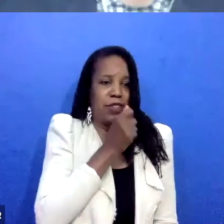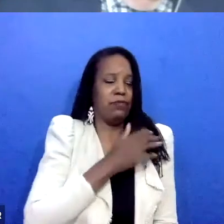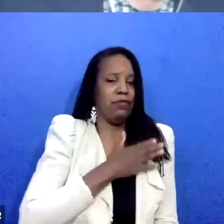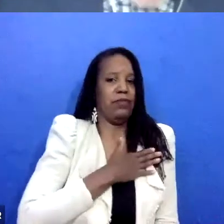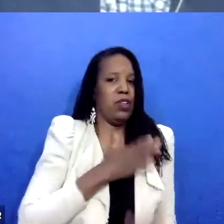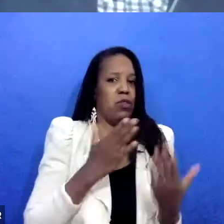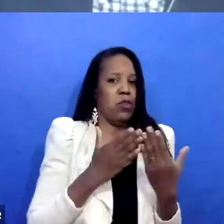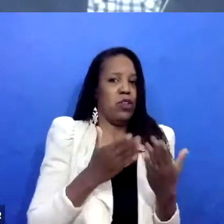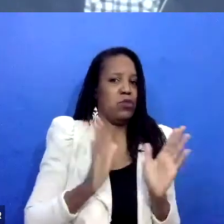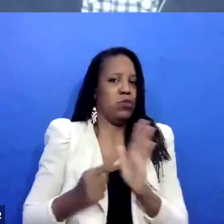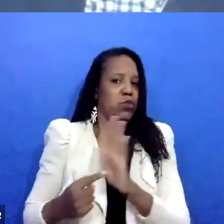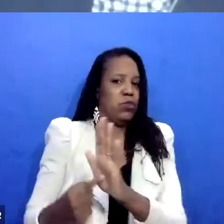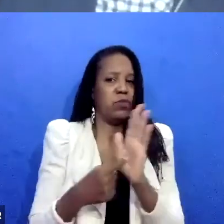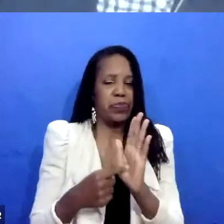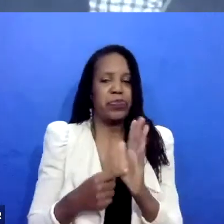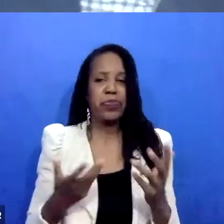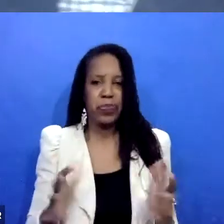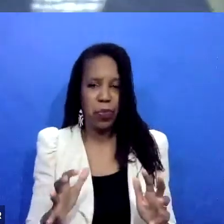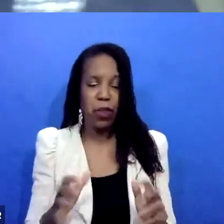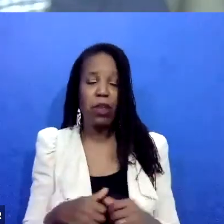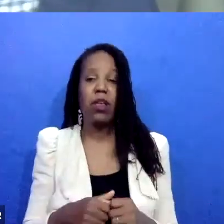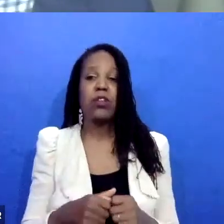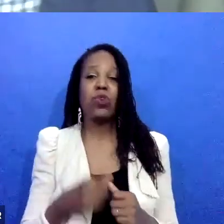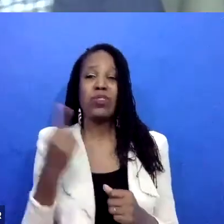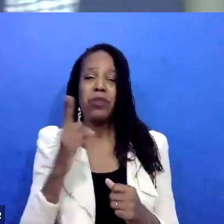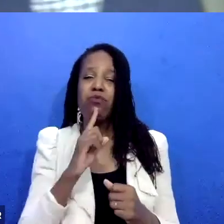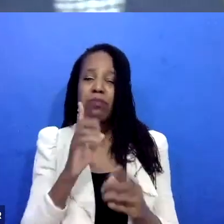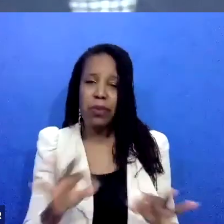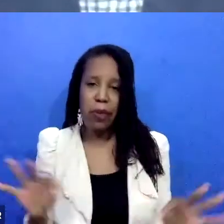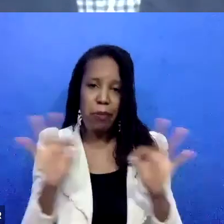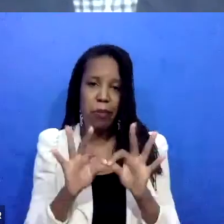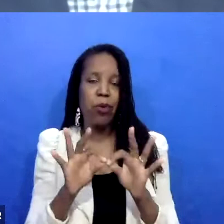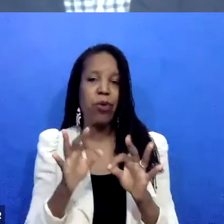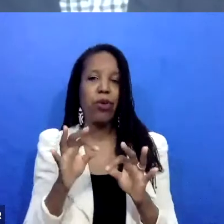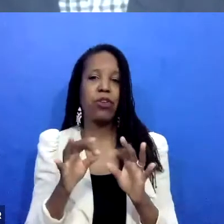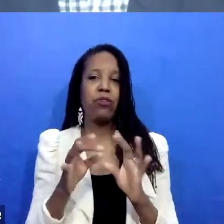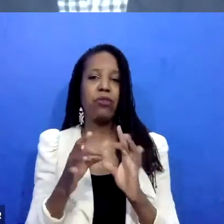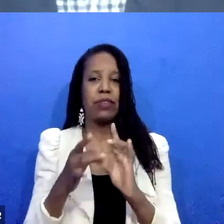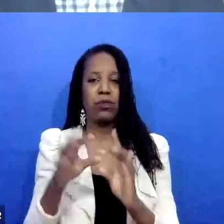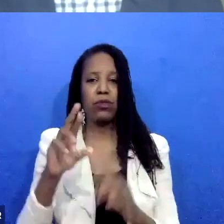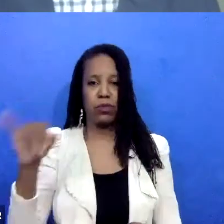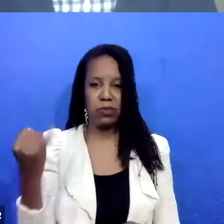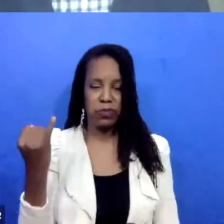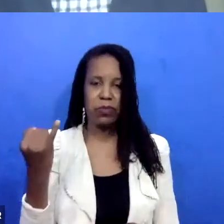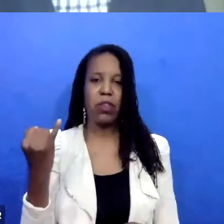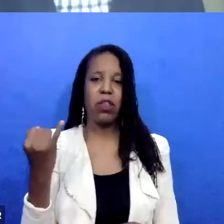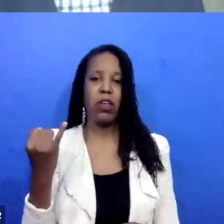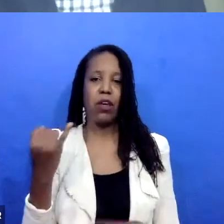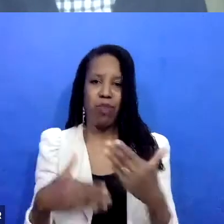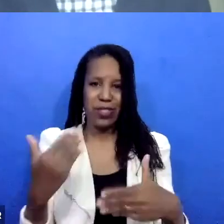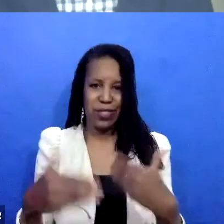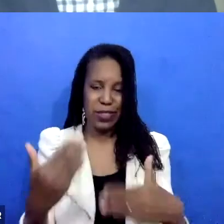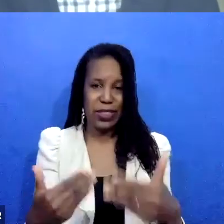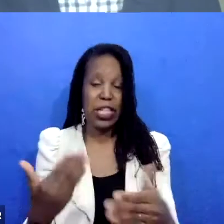so what's really important in restorative processes to prevent that is to spend a lot of that preparatory time figuring out